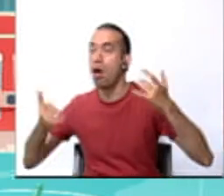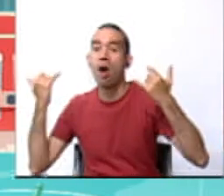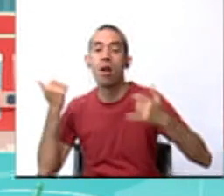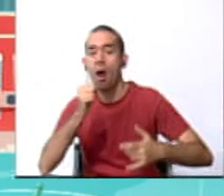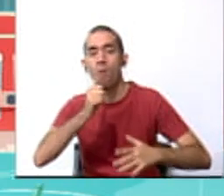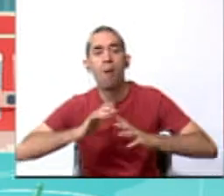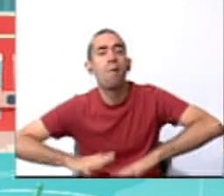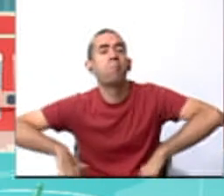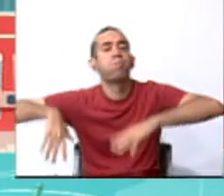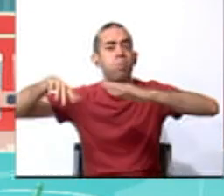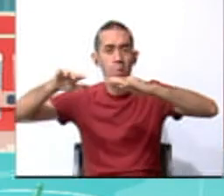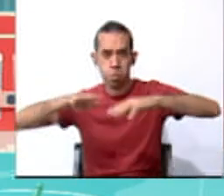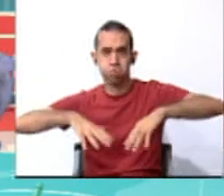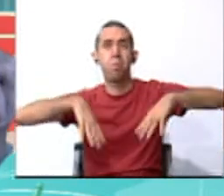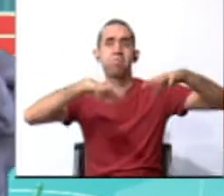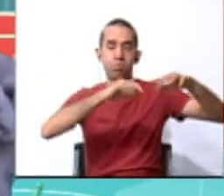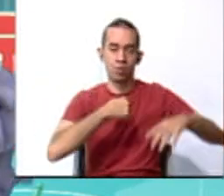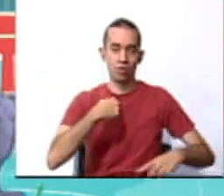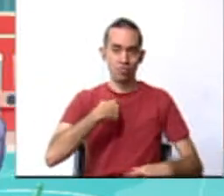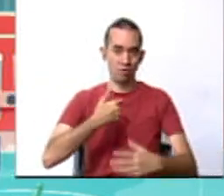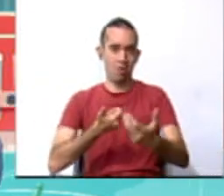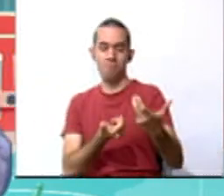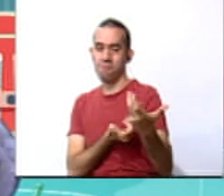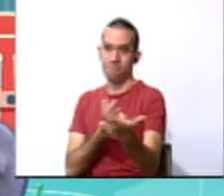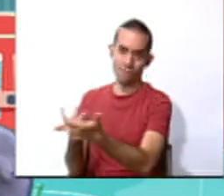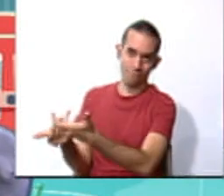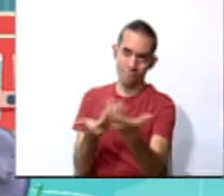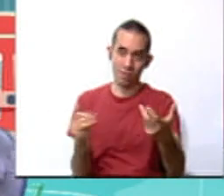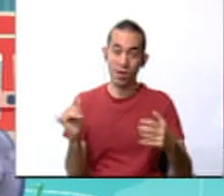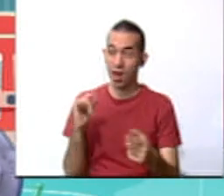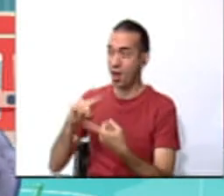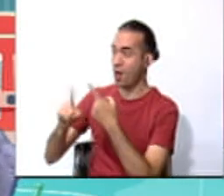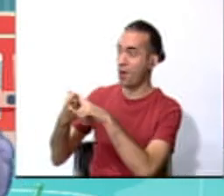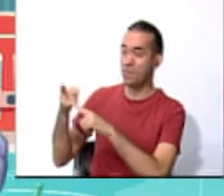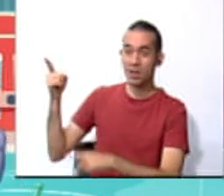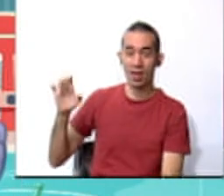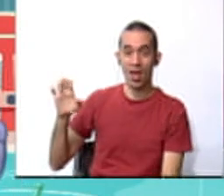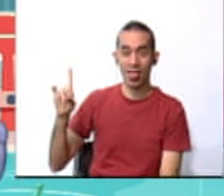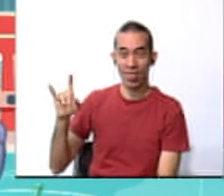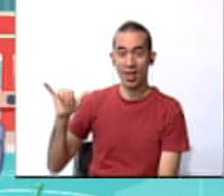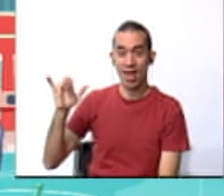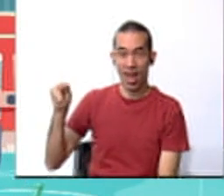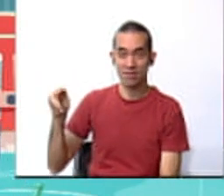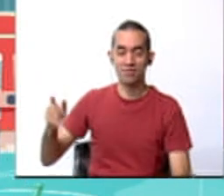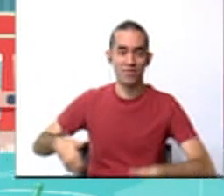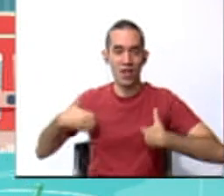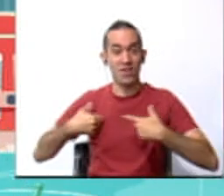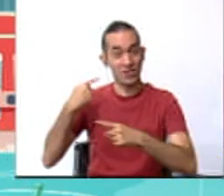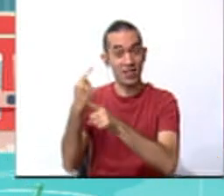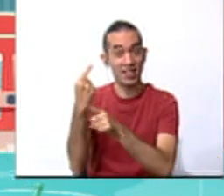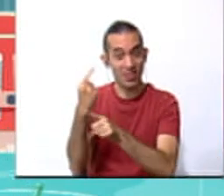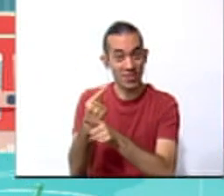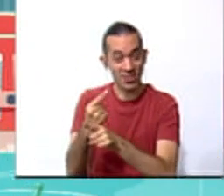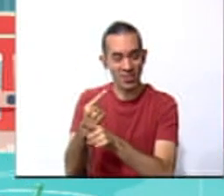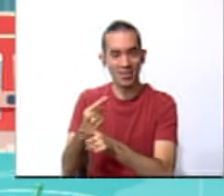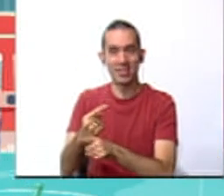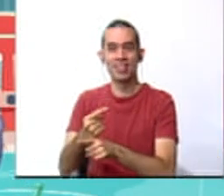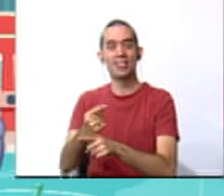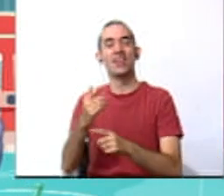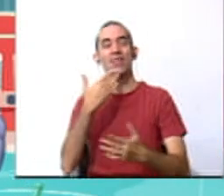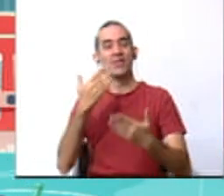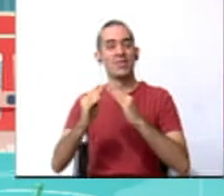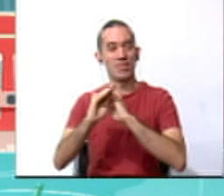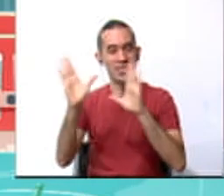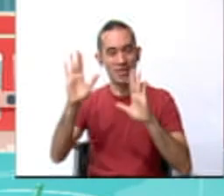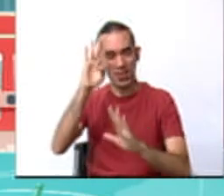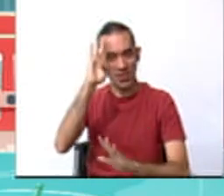flood and I'm a firefighter just like my friend Adrian. Right, Adrian? Good morning.